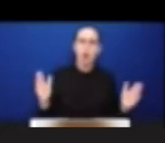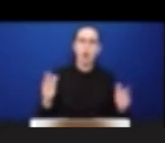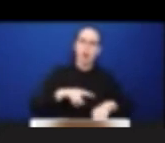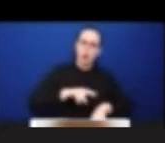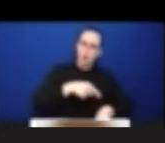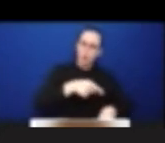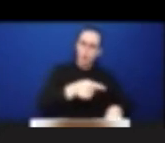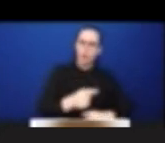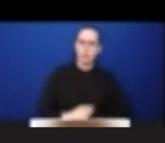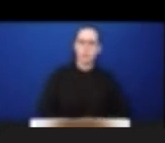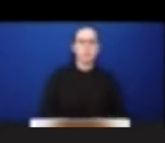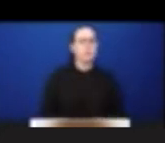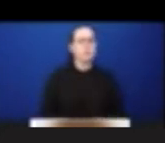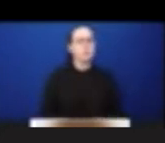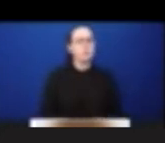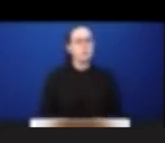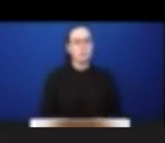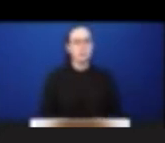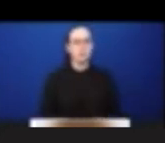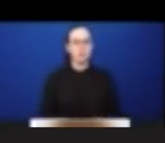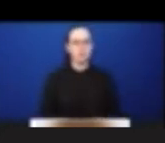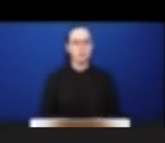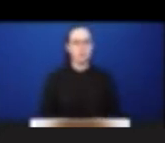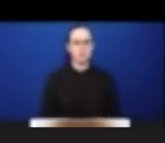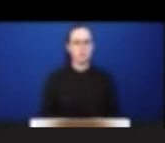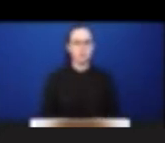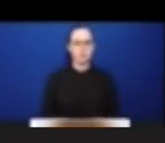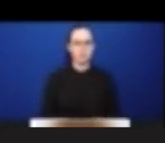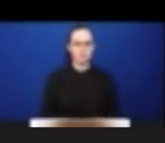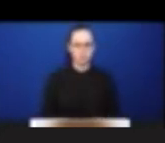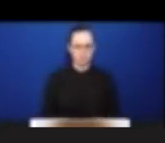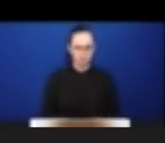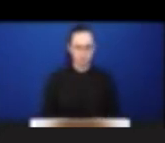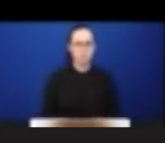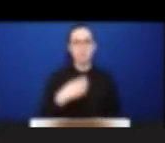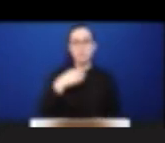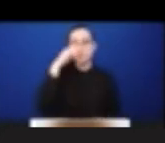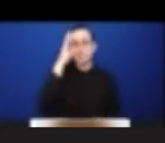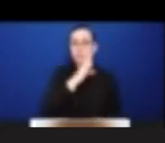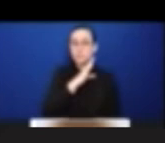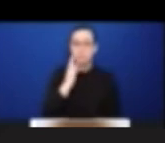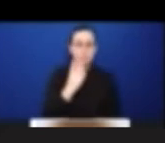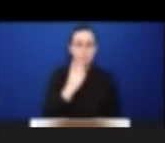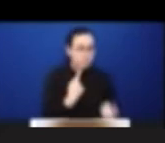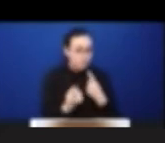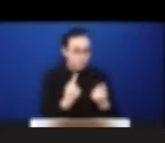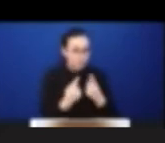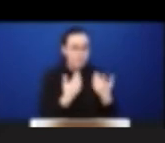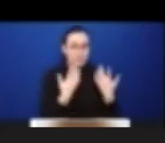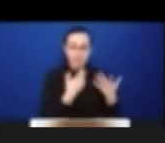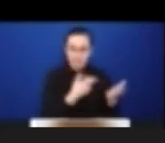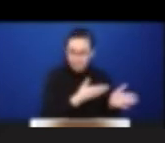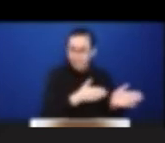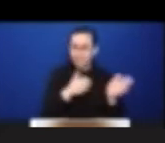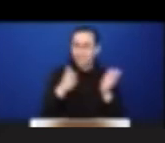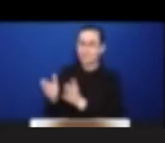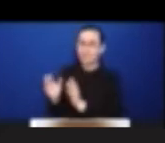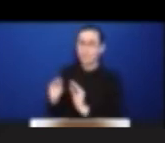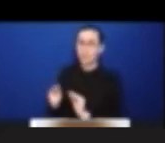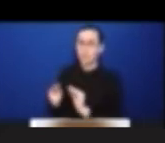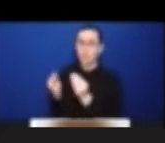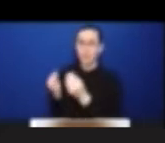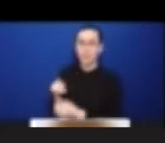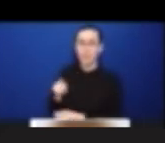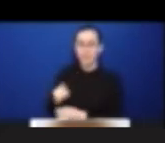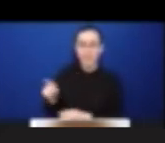In addition to parents and caregivers, as I mentioned, we also interviewed youth with neurodevelopmental disabilities. We are still analyzing